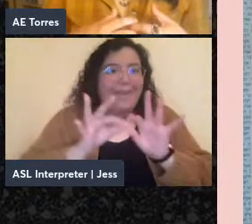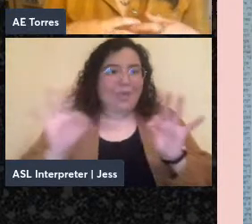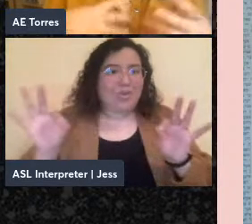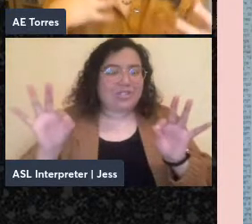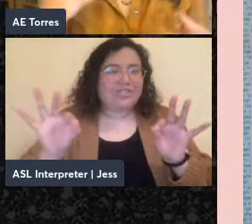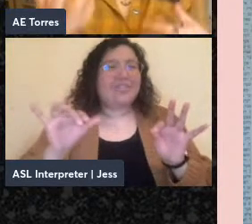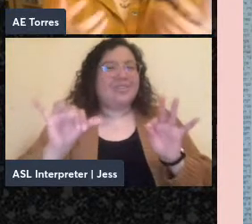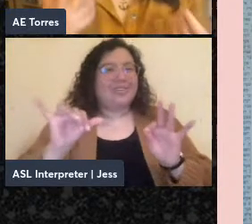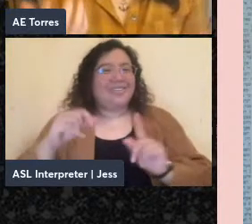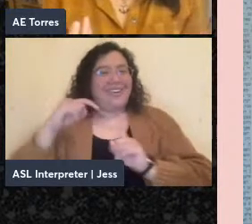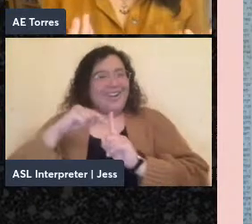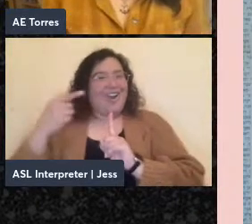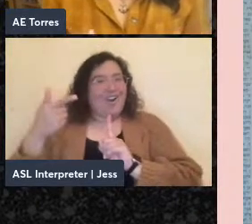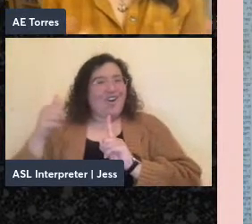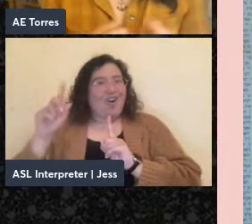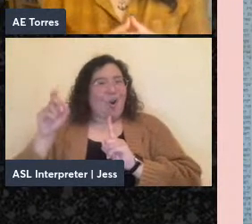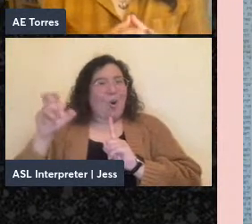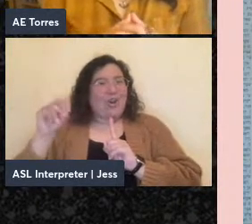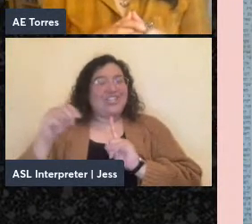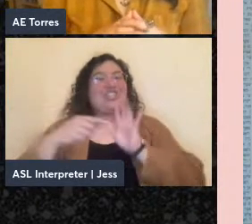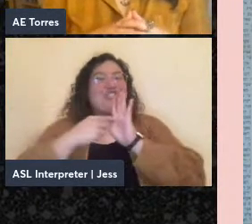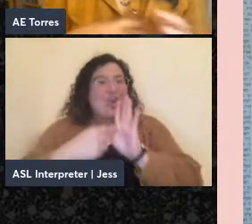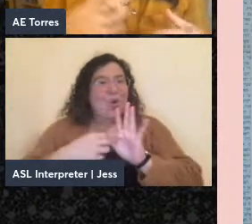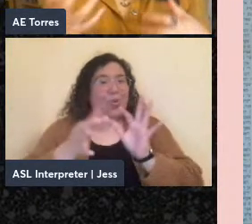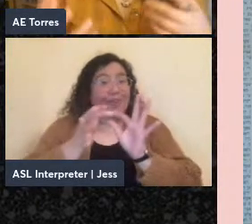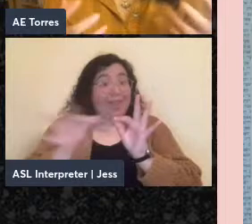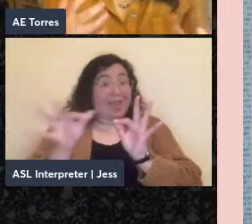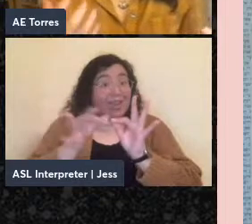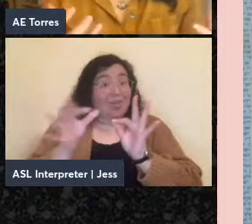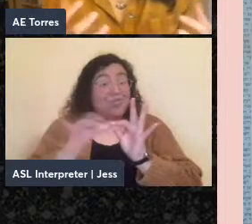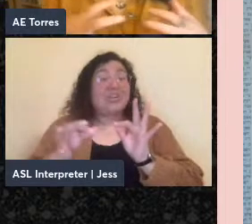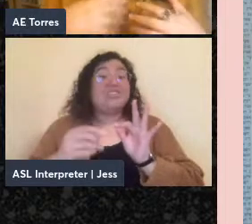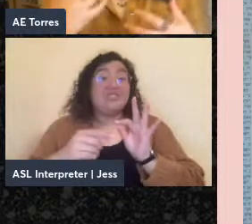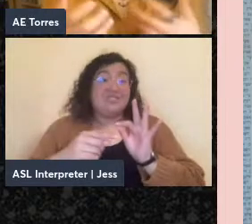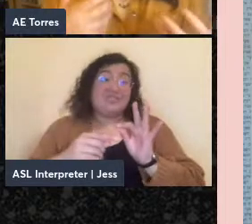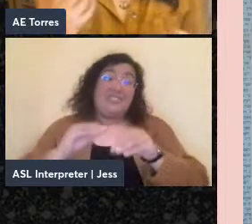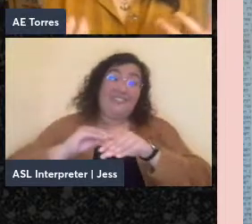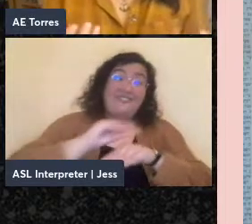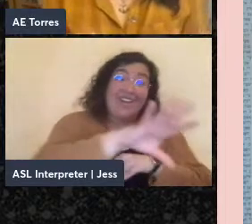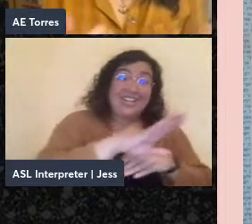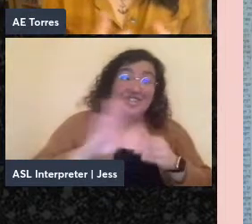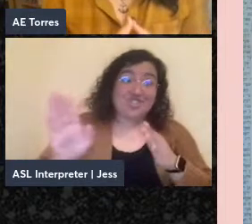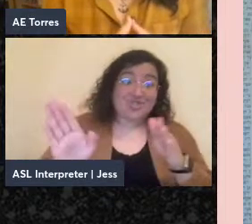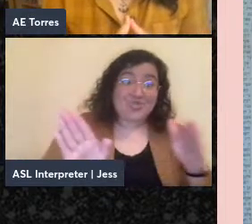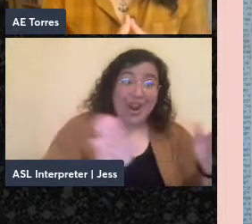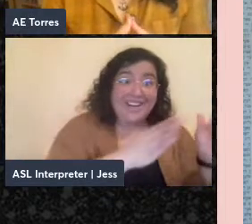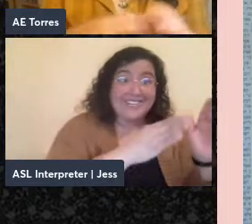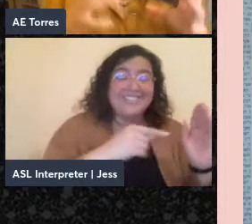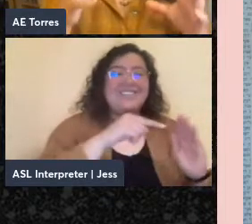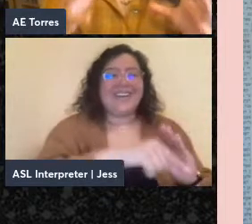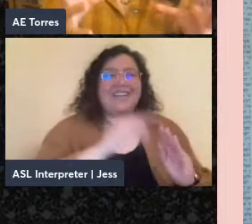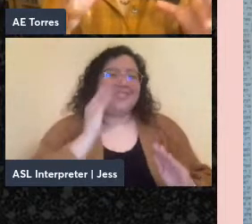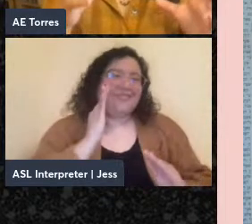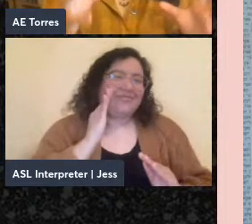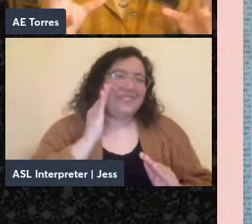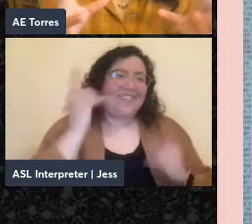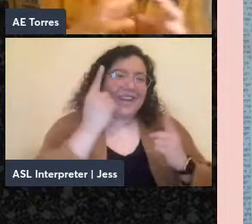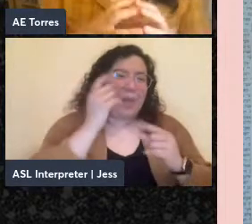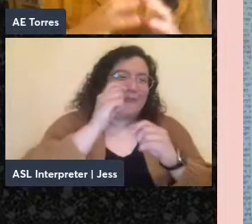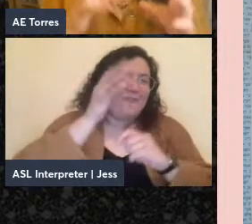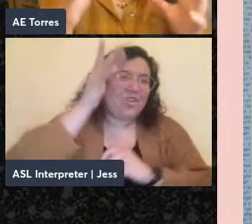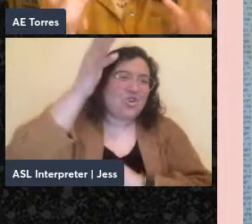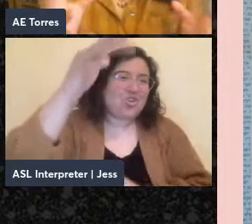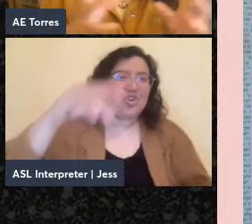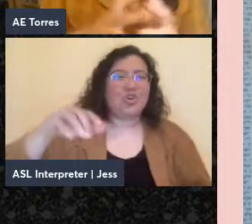linguistics as a prefigurative strategy, hastening through language a future egalitarian world. So Gordon is